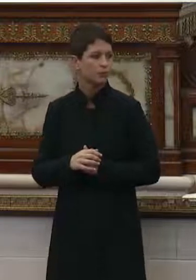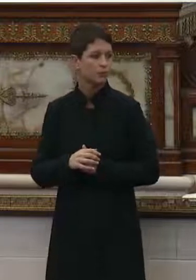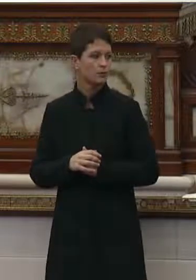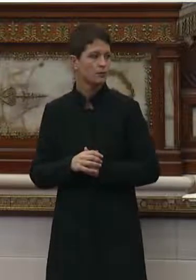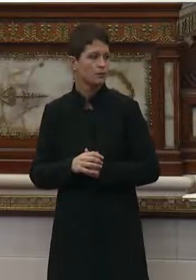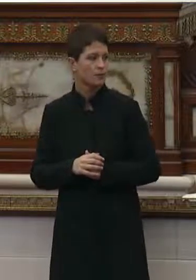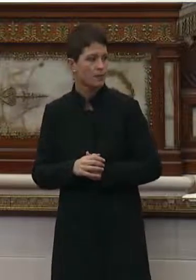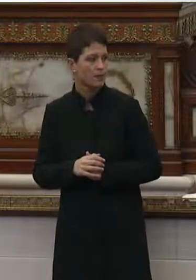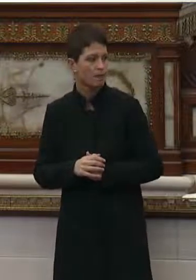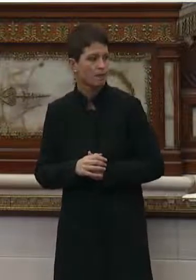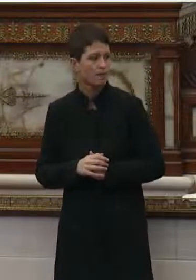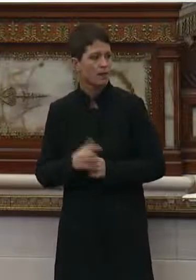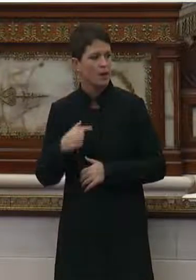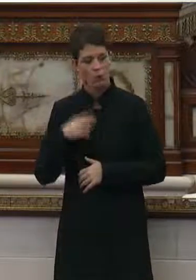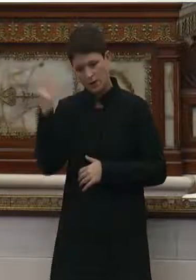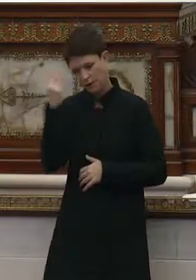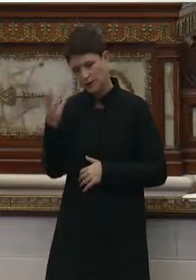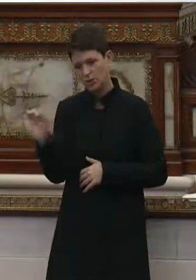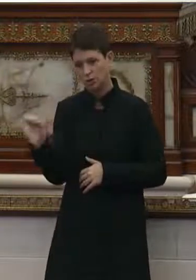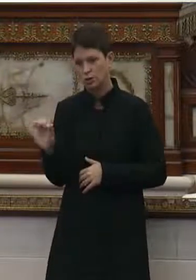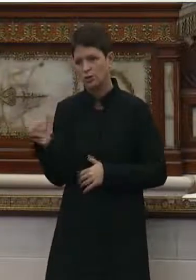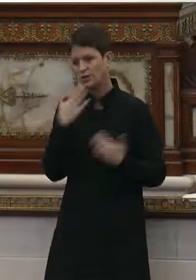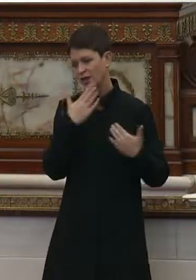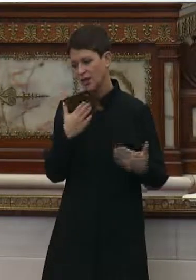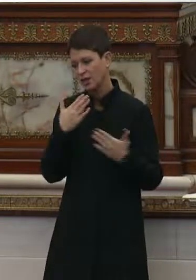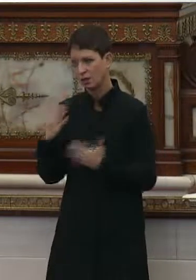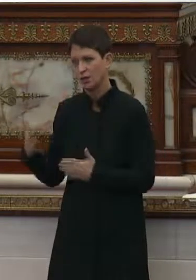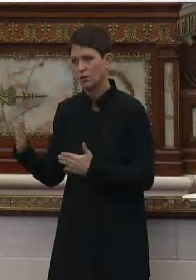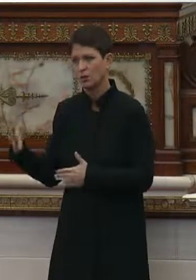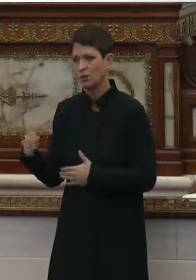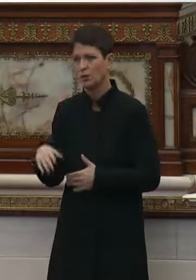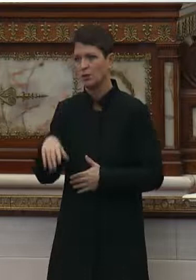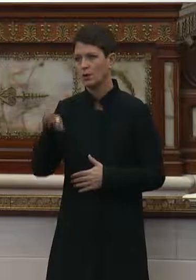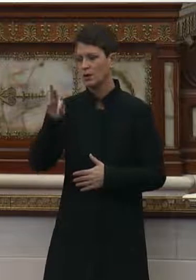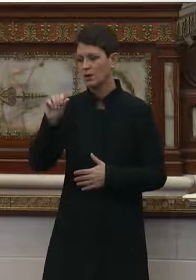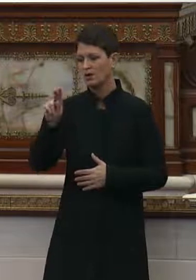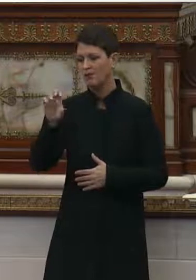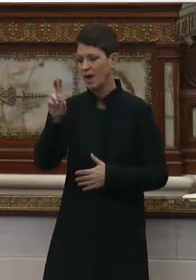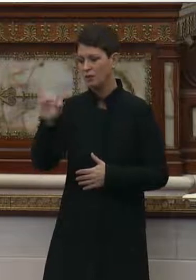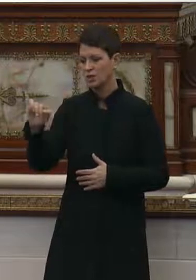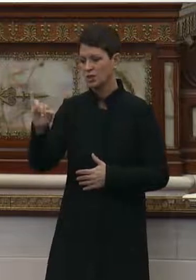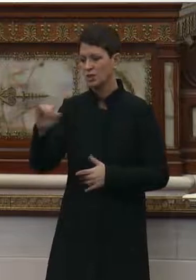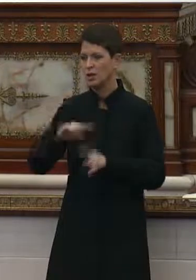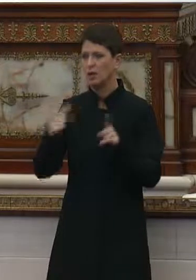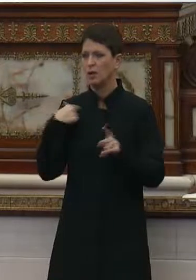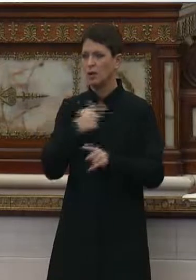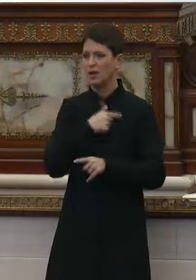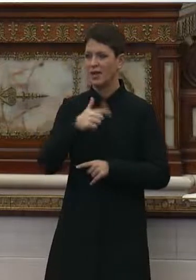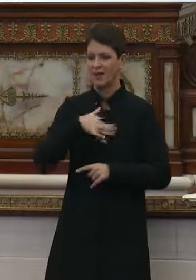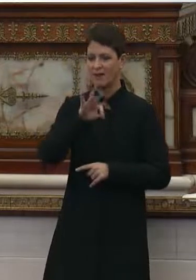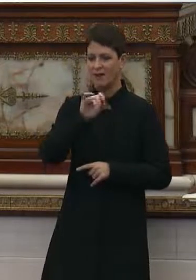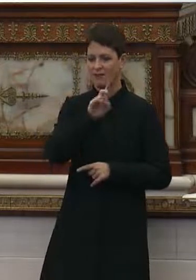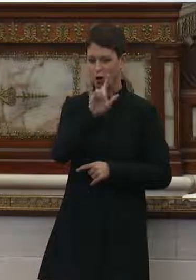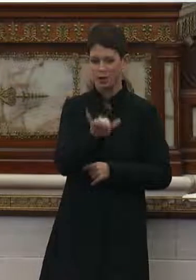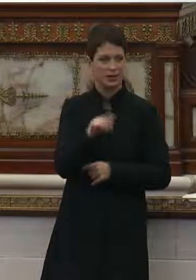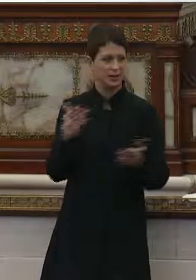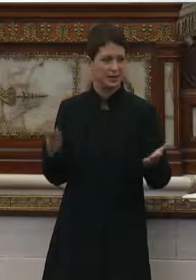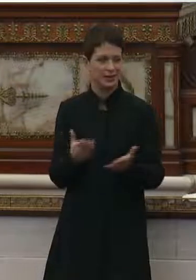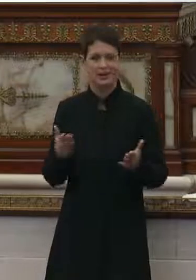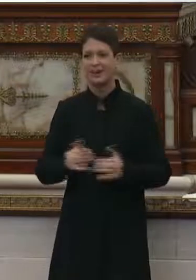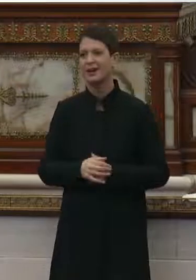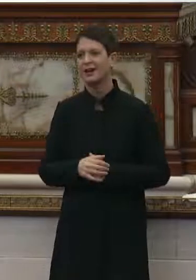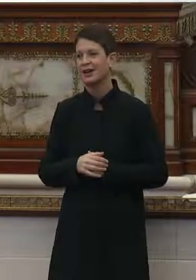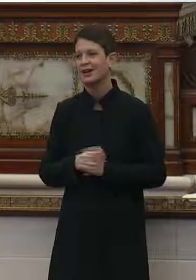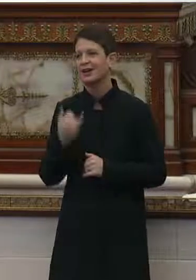And I want to say thank you. We don't have Fauci, but we do have a Farley in Philadelphia. And